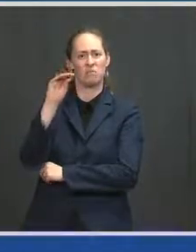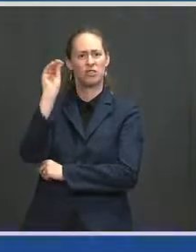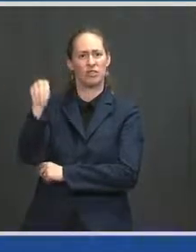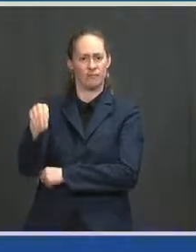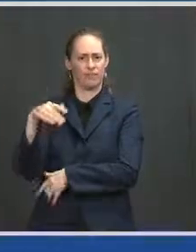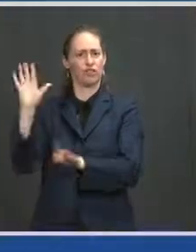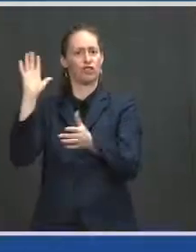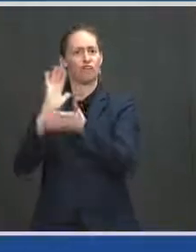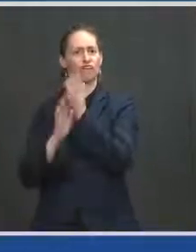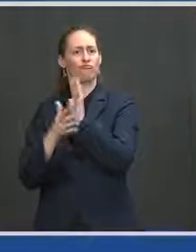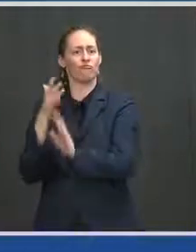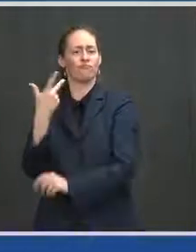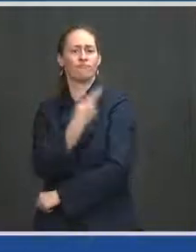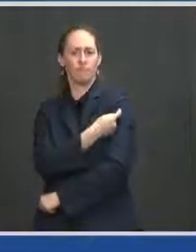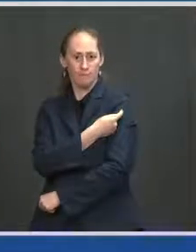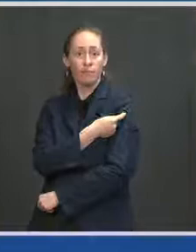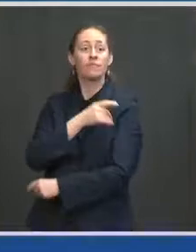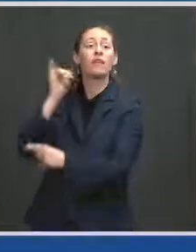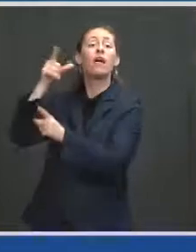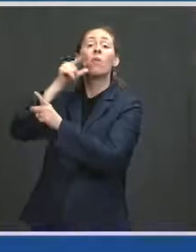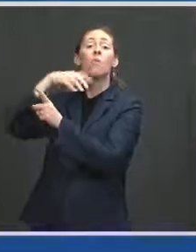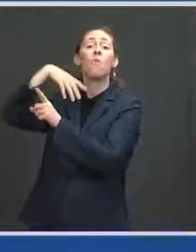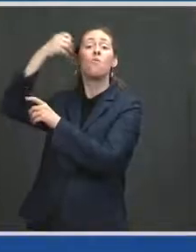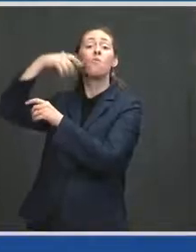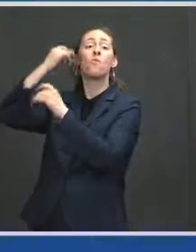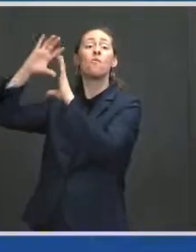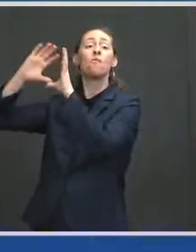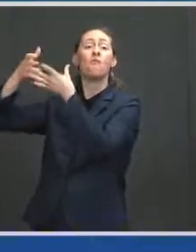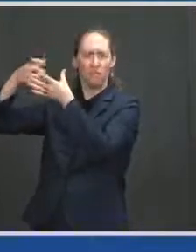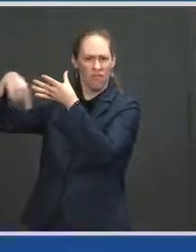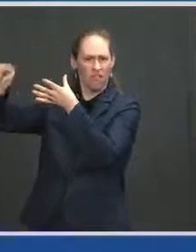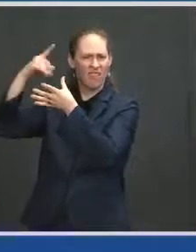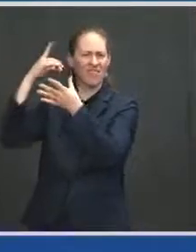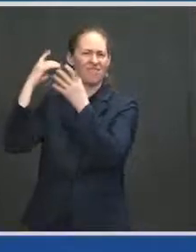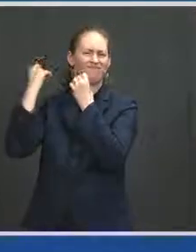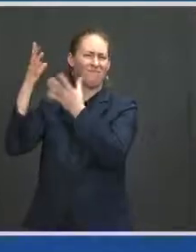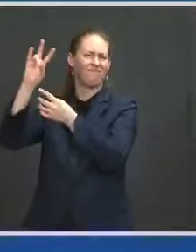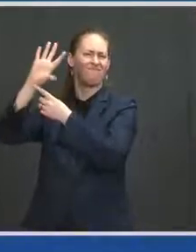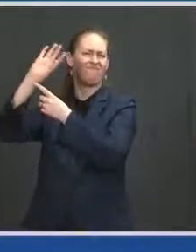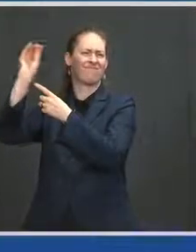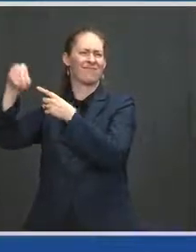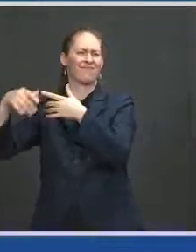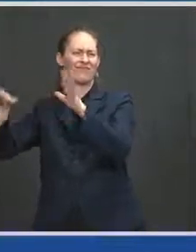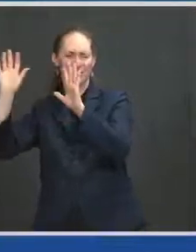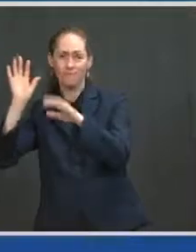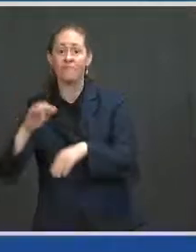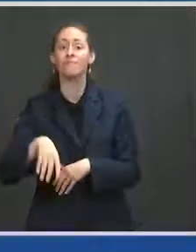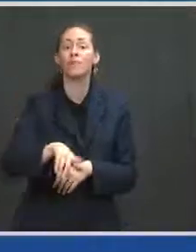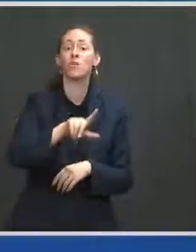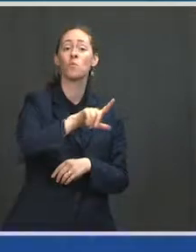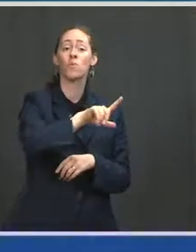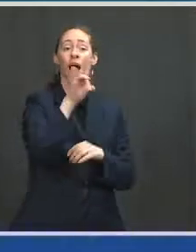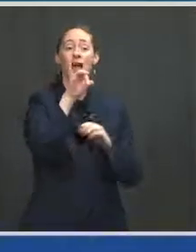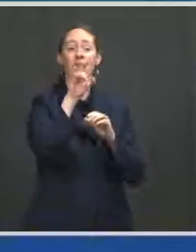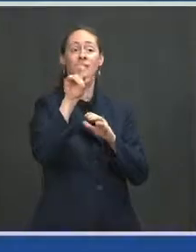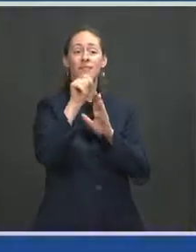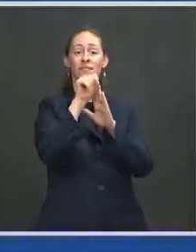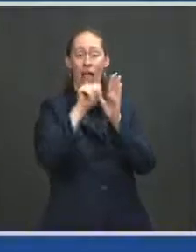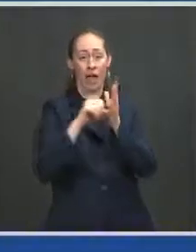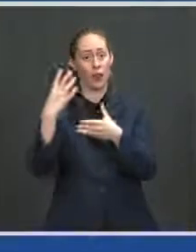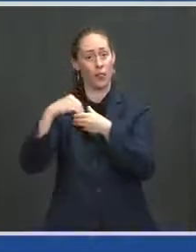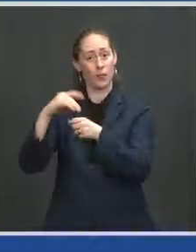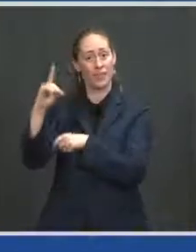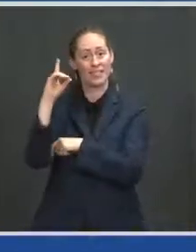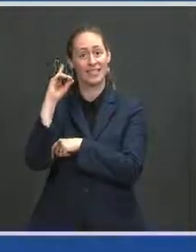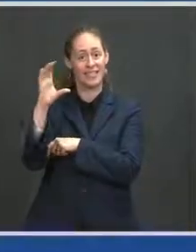percent of all seniors. Twenty-eight states in the District of Columbia have achieved 50